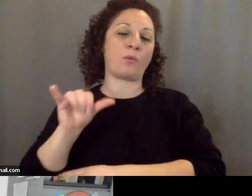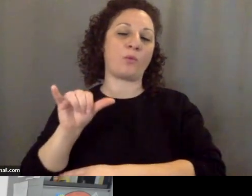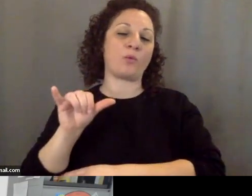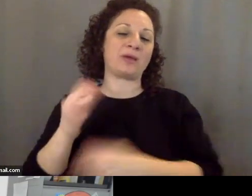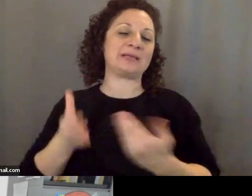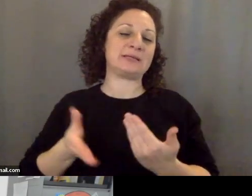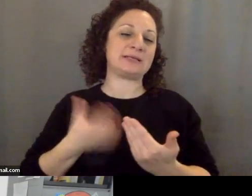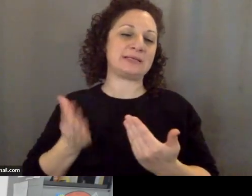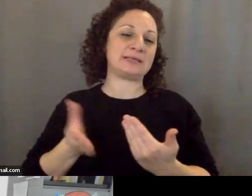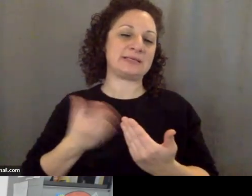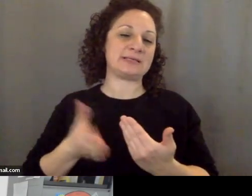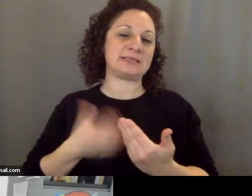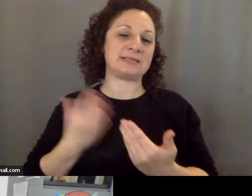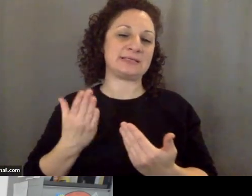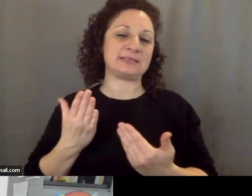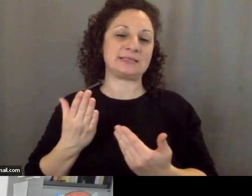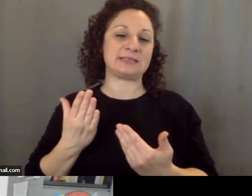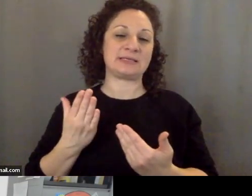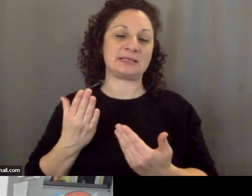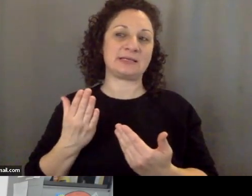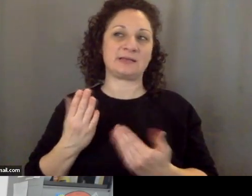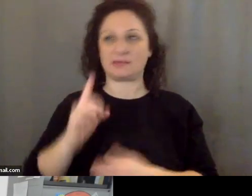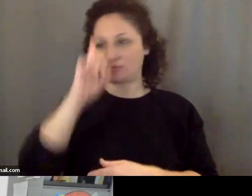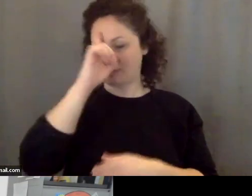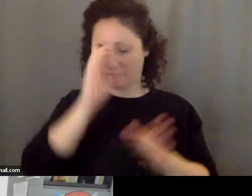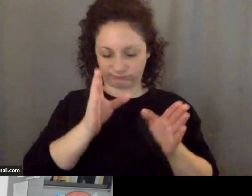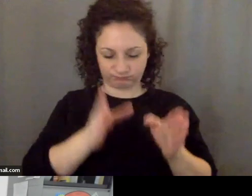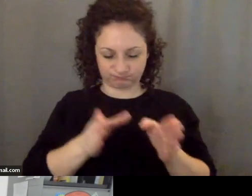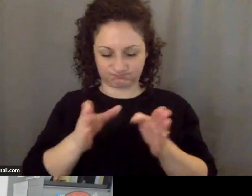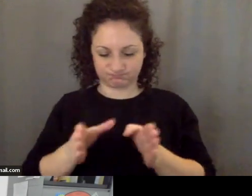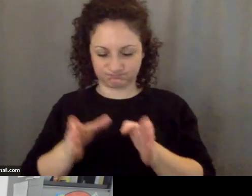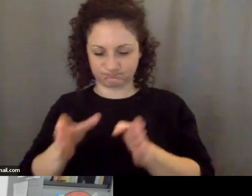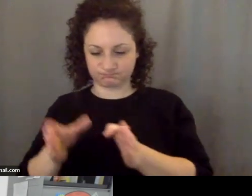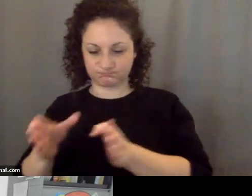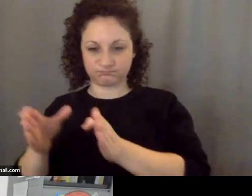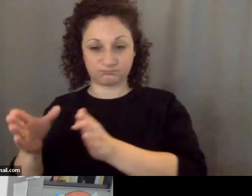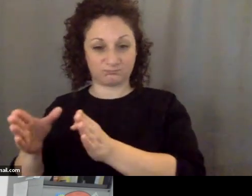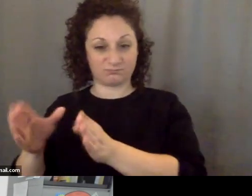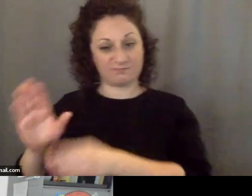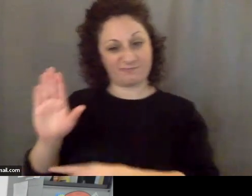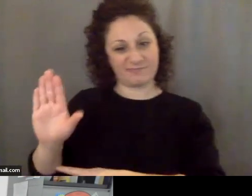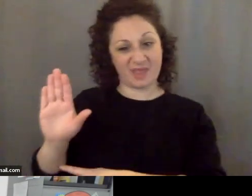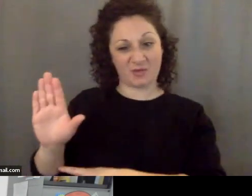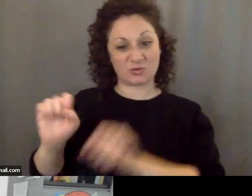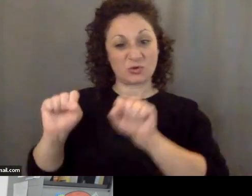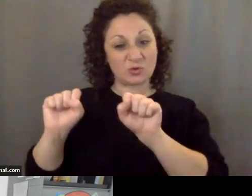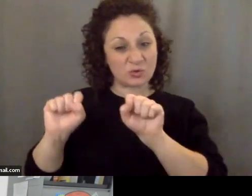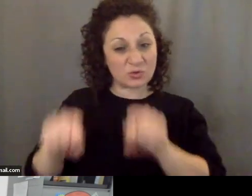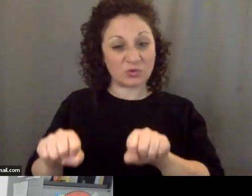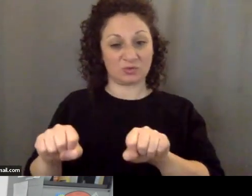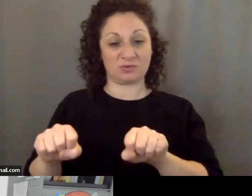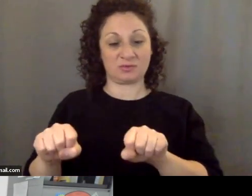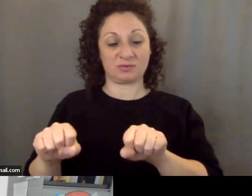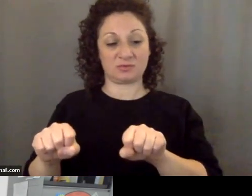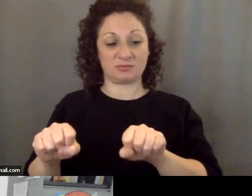these very well thought out Chinese plans could hold parts of